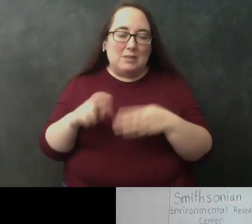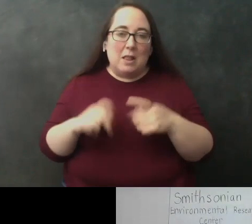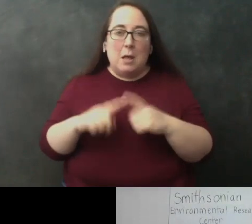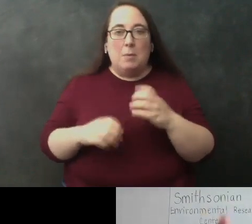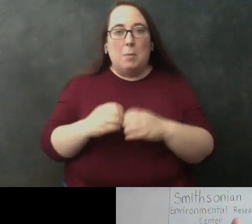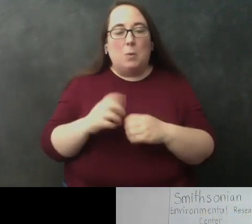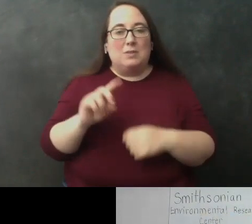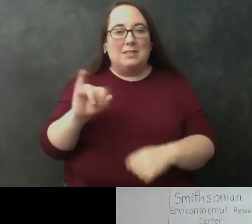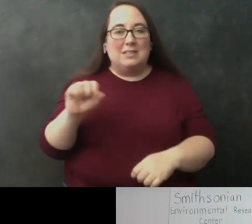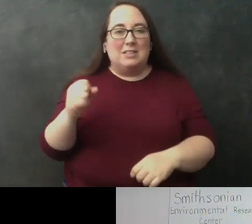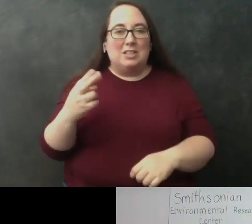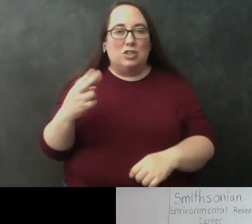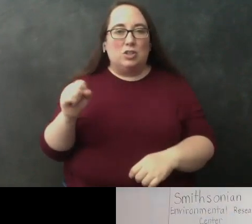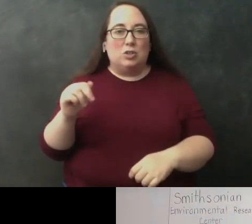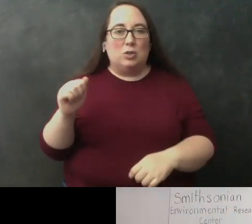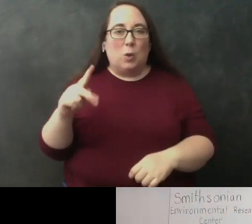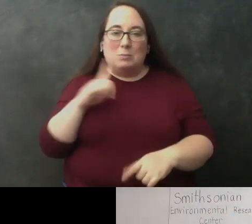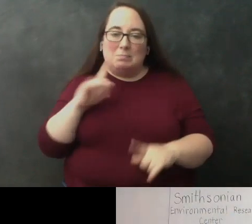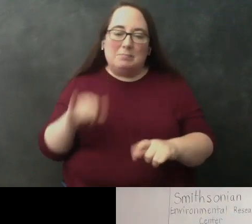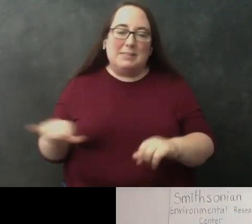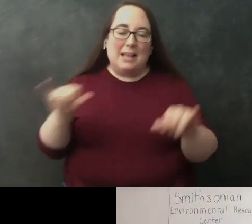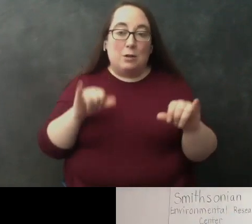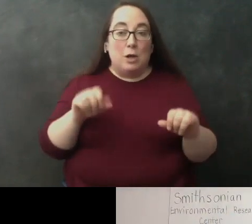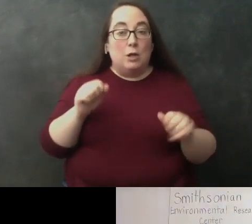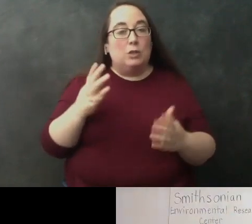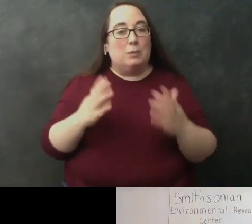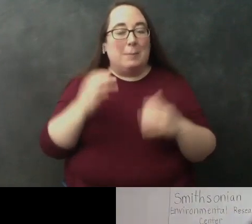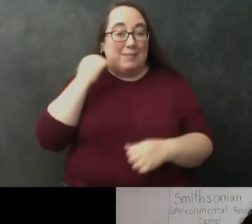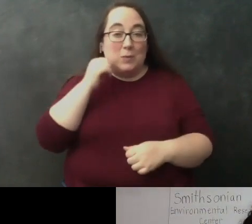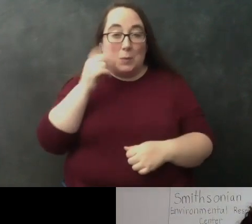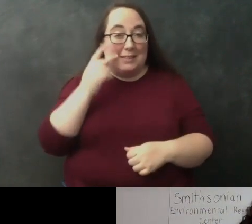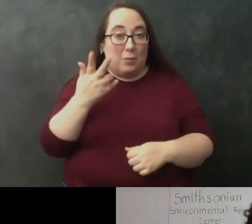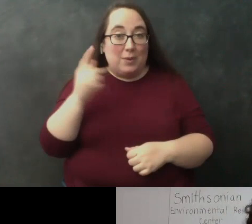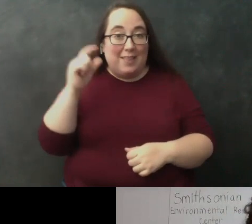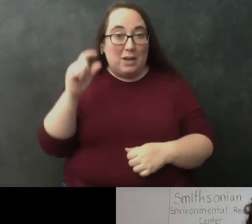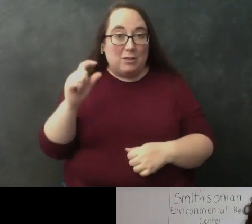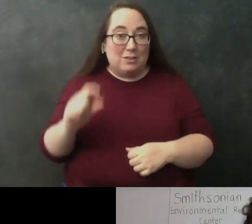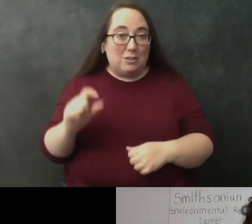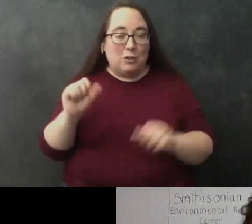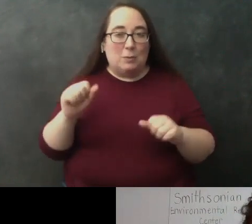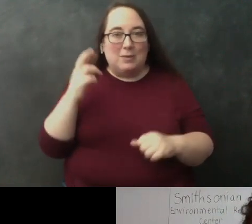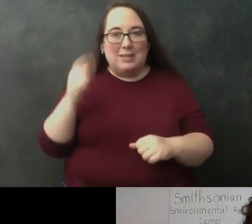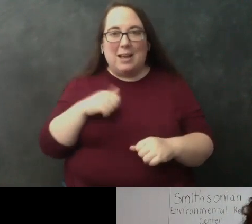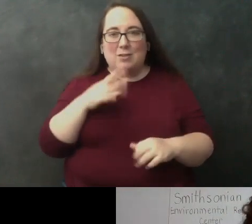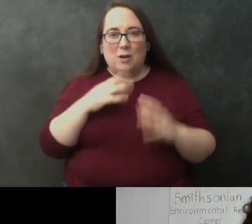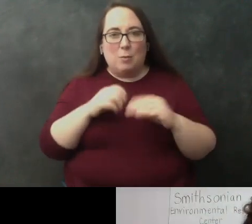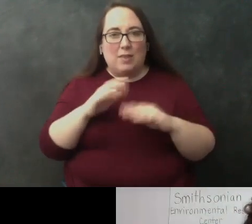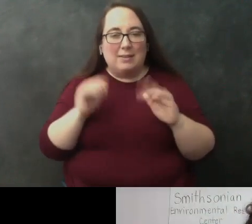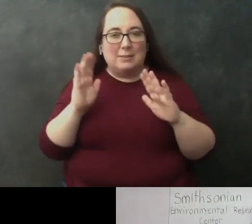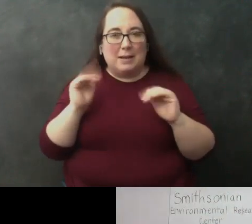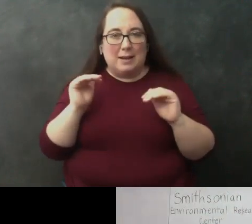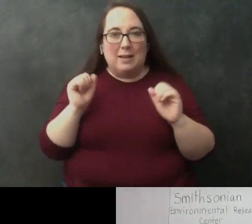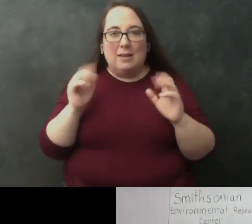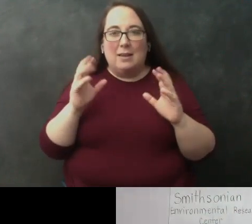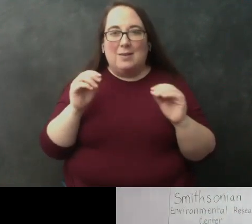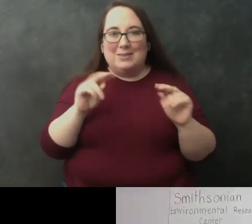are pretty standard so that also might be the case if you're not seeing the three layers all right i feel like i talked more than i was expecting so i